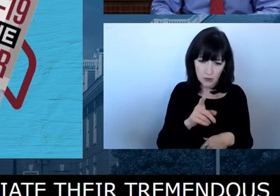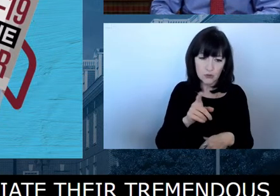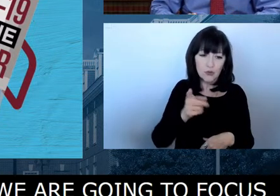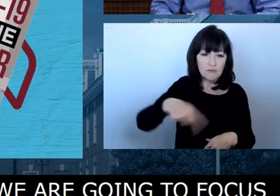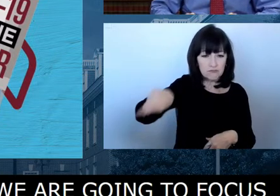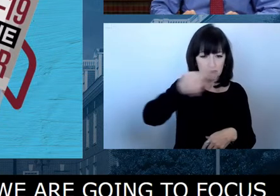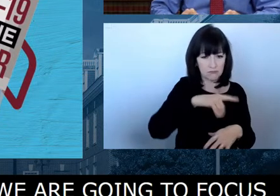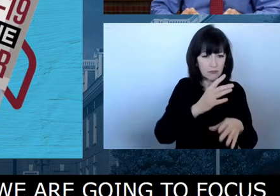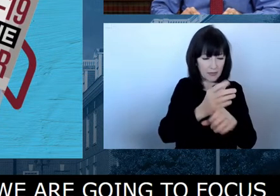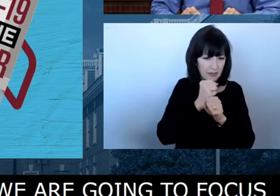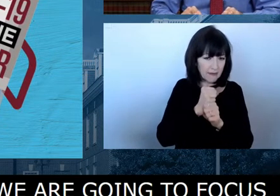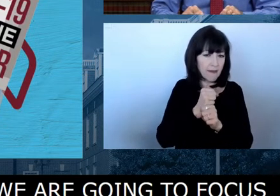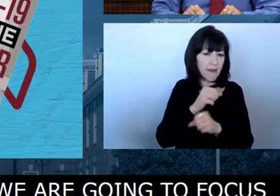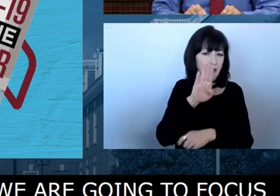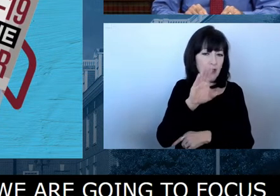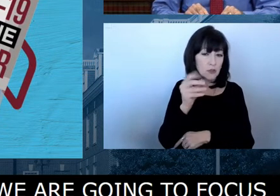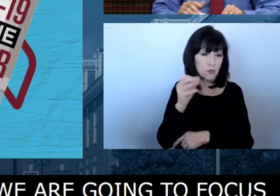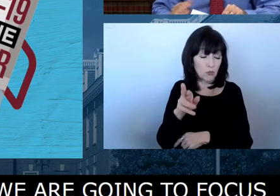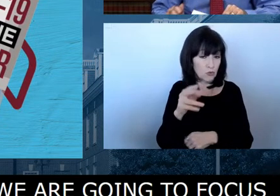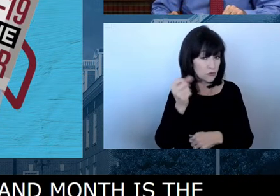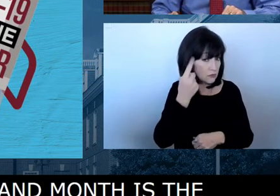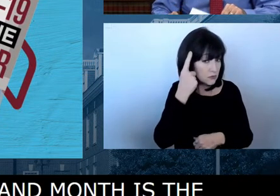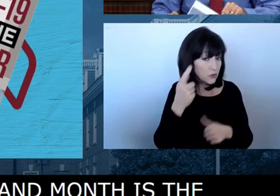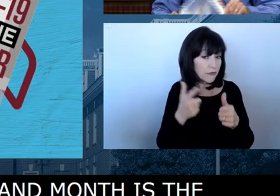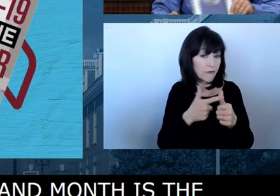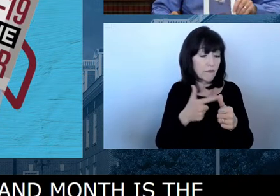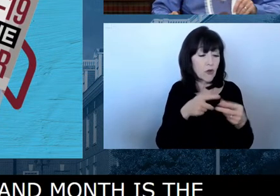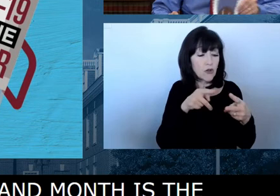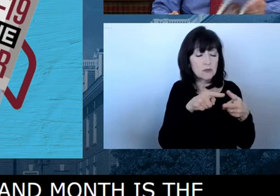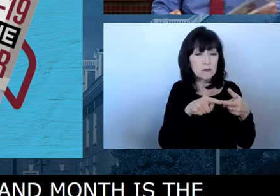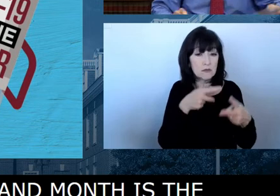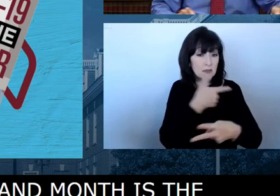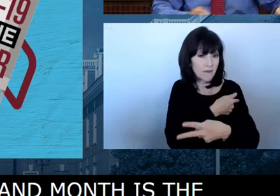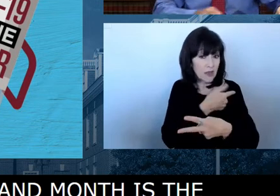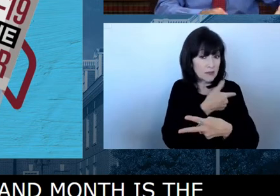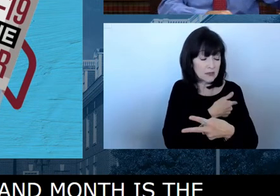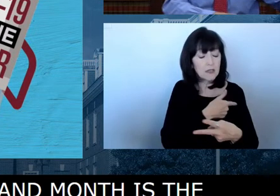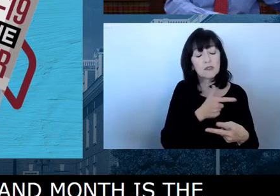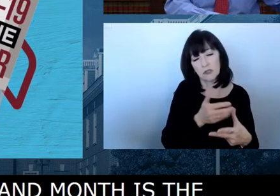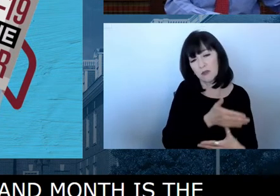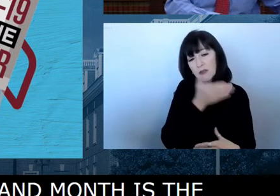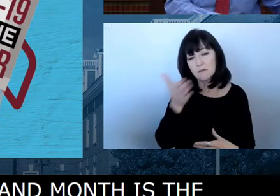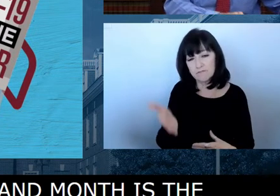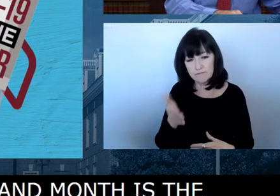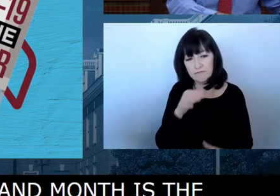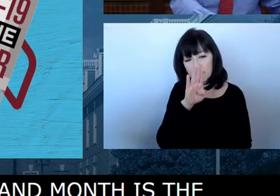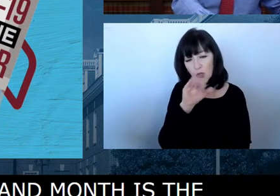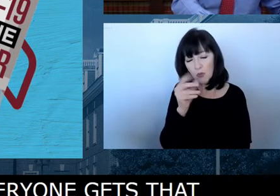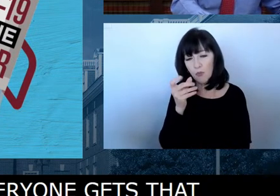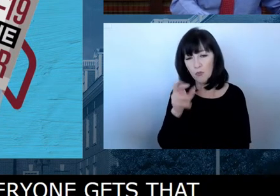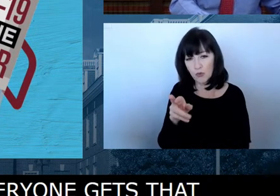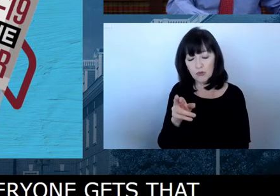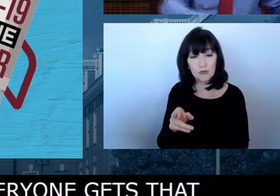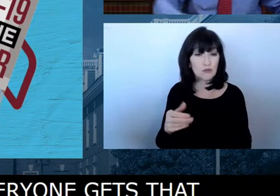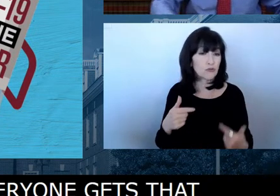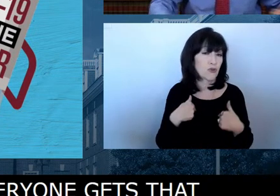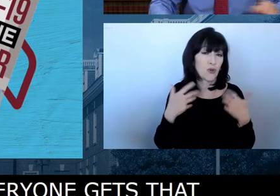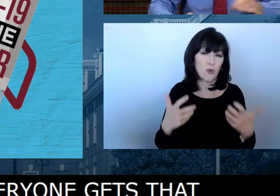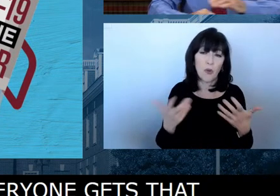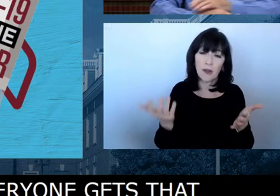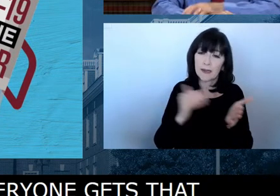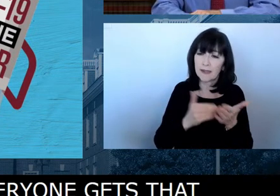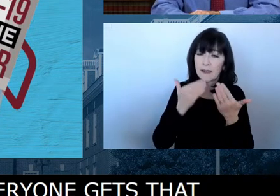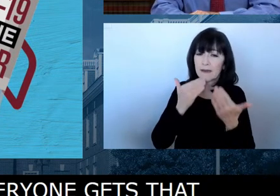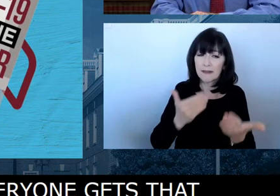after they've been fully vaccinated. So critically important. So thanks again to all our teams. I should